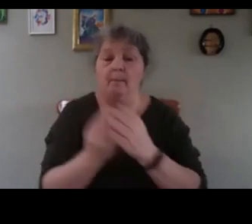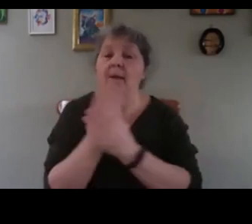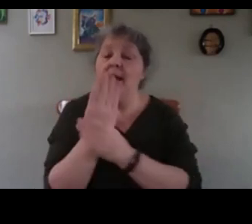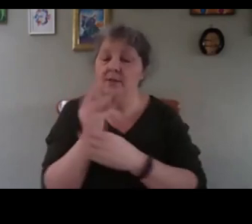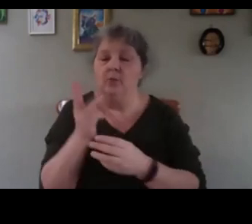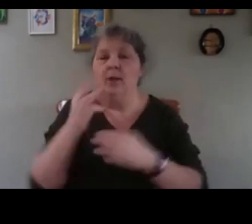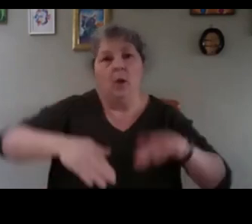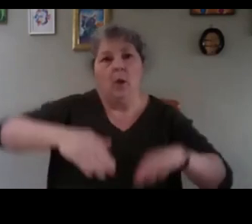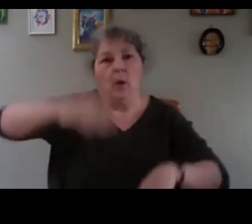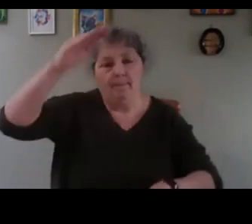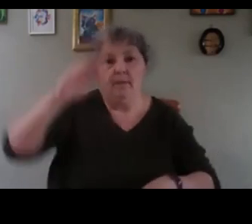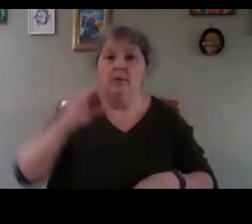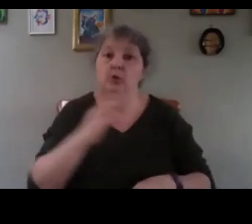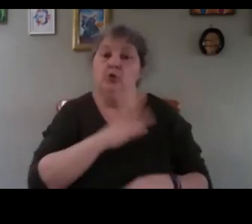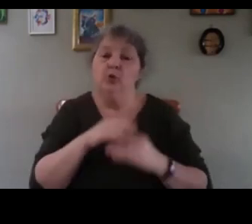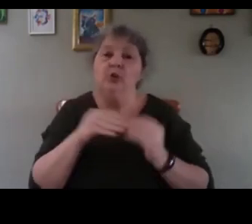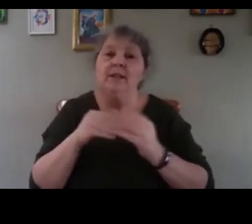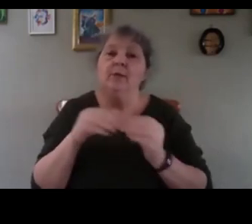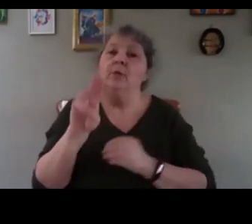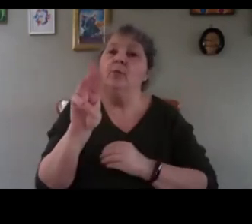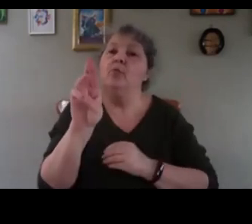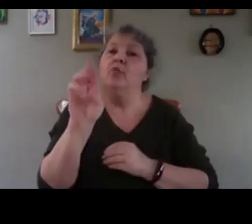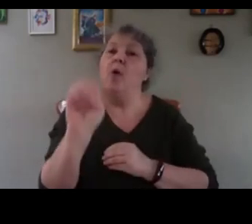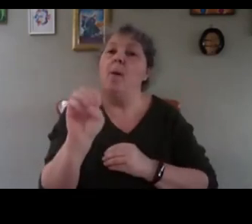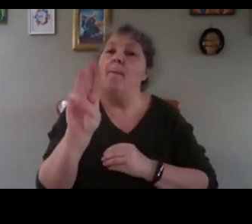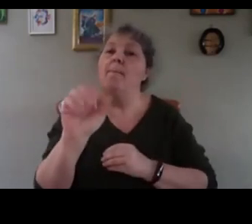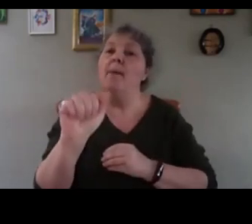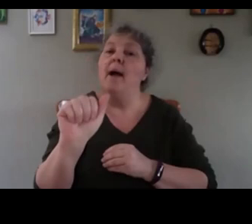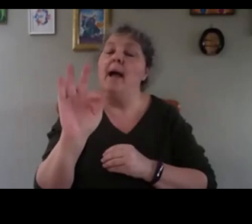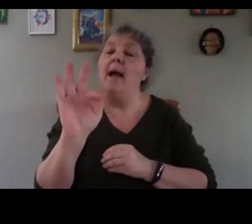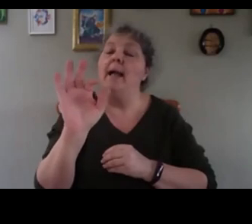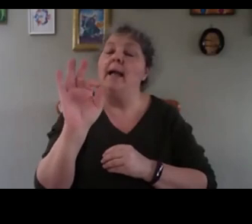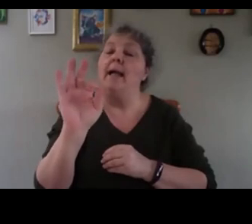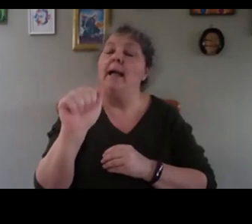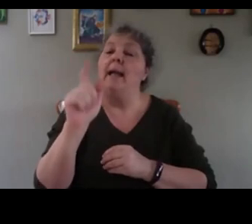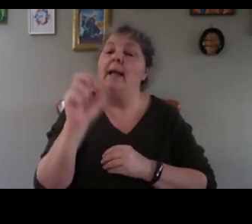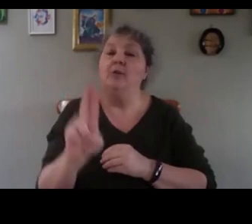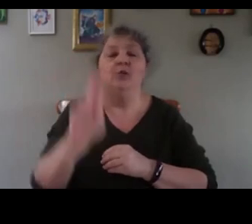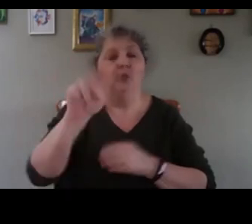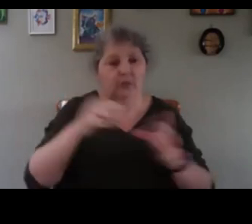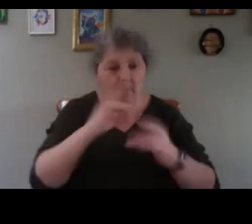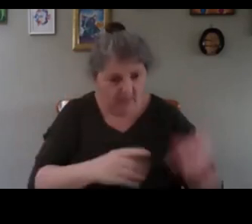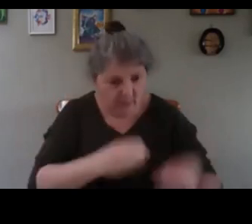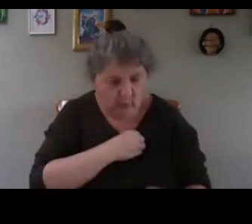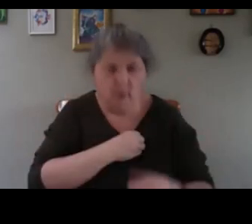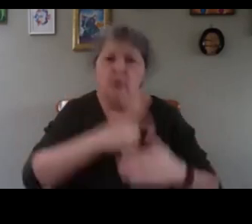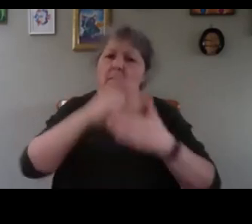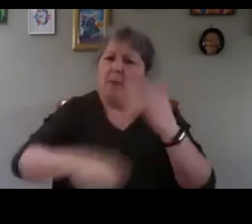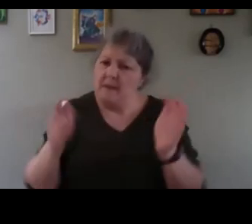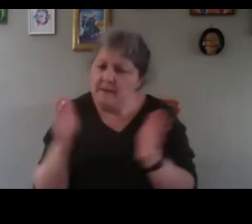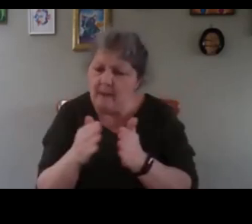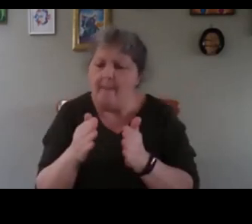with the propagator is that you can make your own compost. You can buy some, of course. You can buy some peat-free compost.